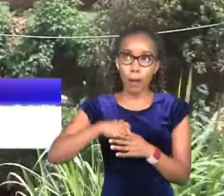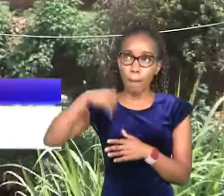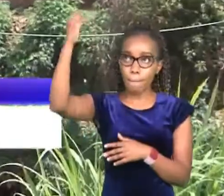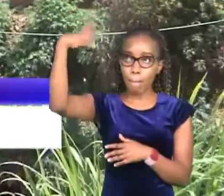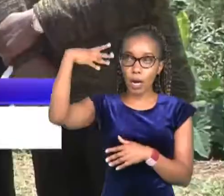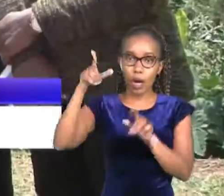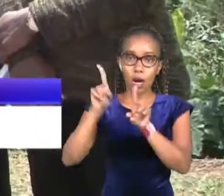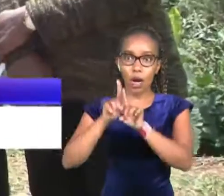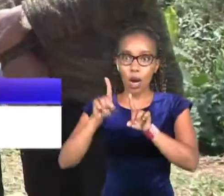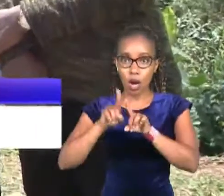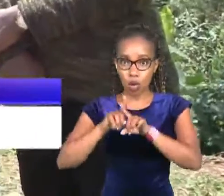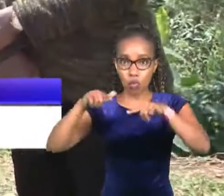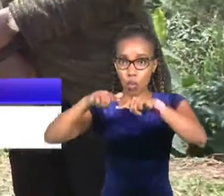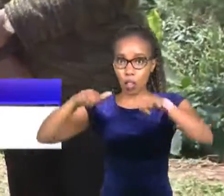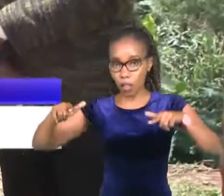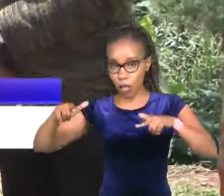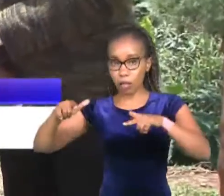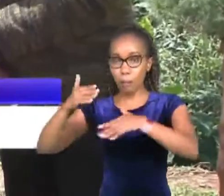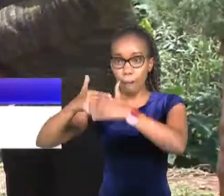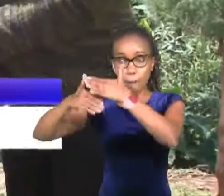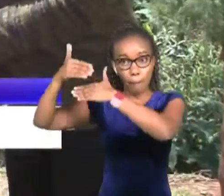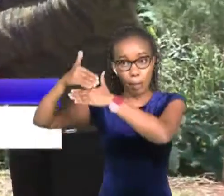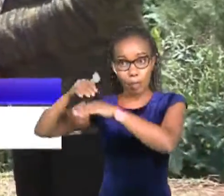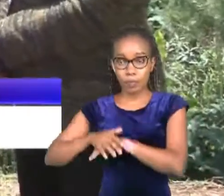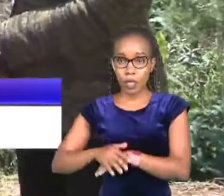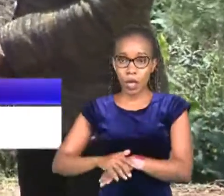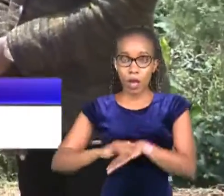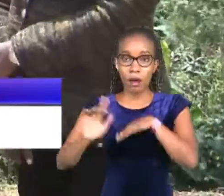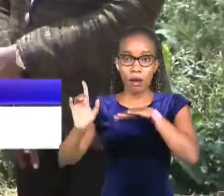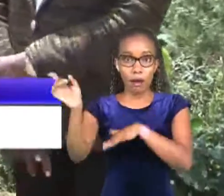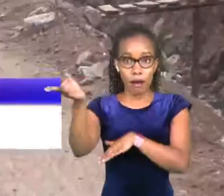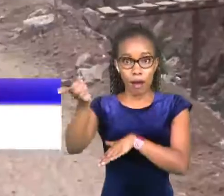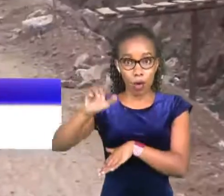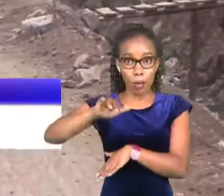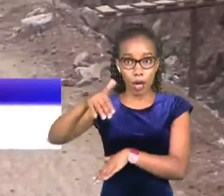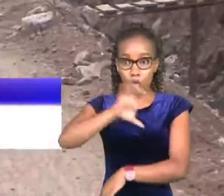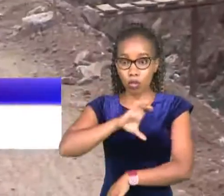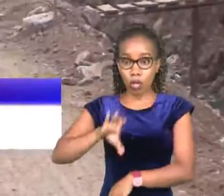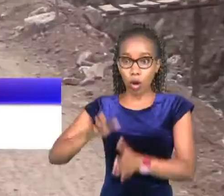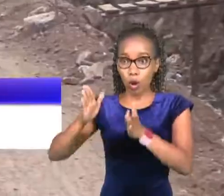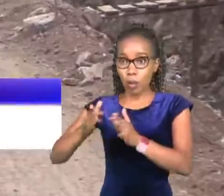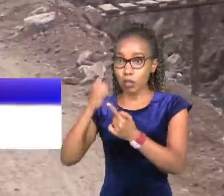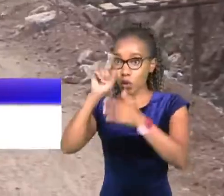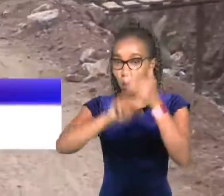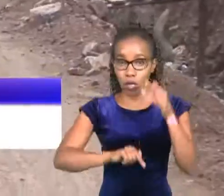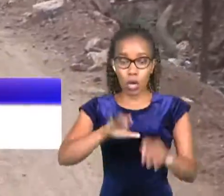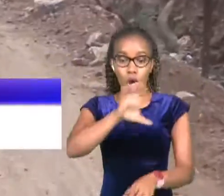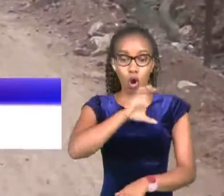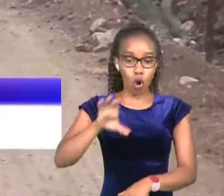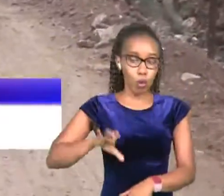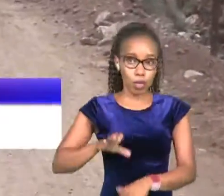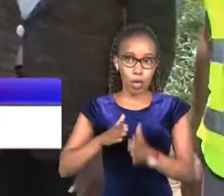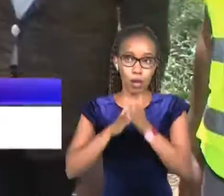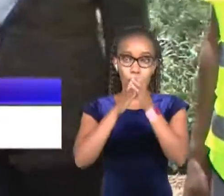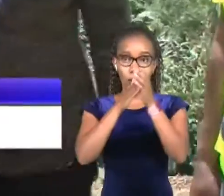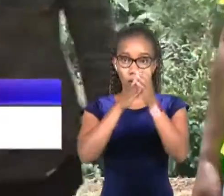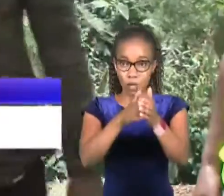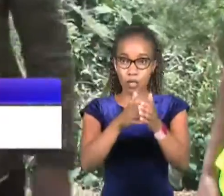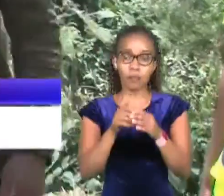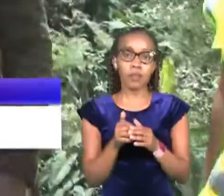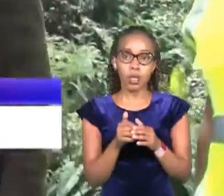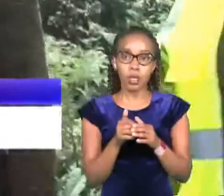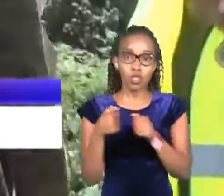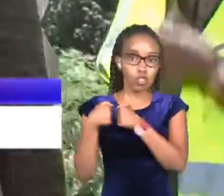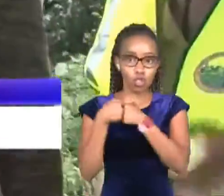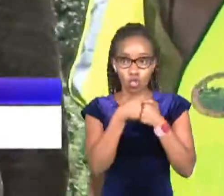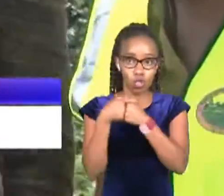and landscaping the nairobi county commissioner moro also sure the tdicc committee will address the challenges to enable constructors